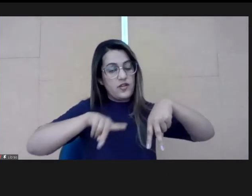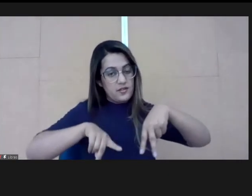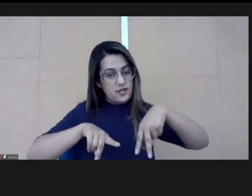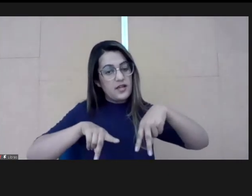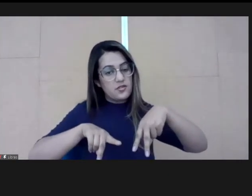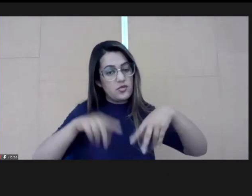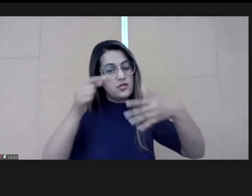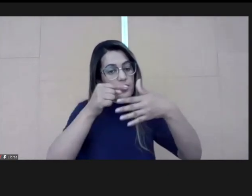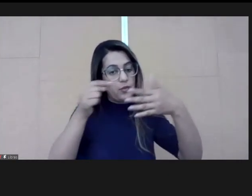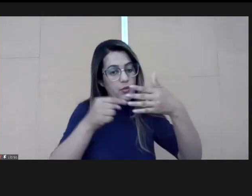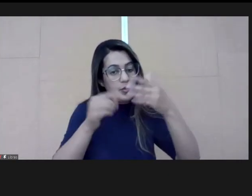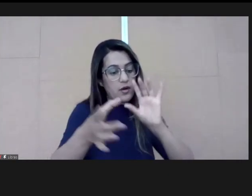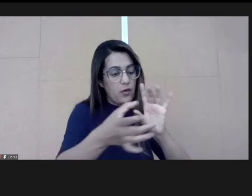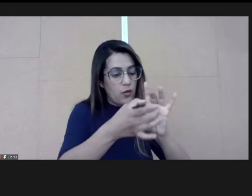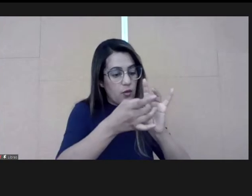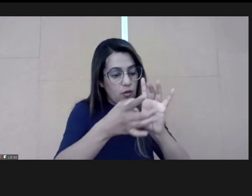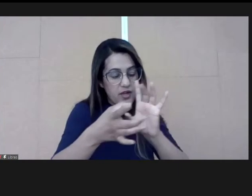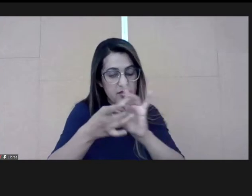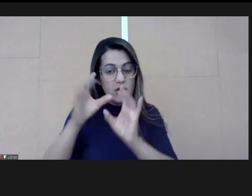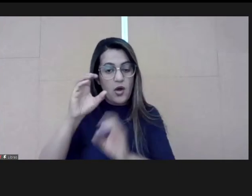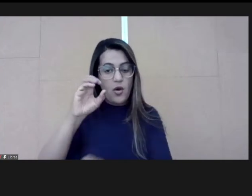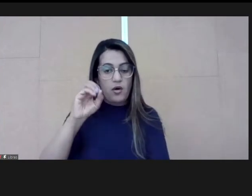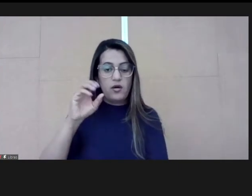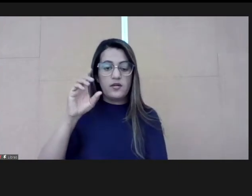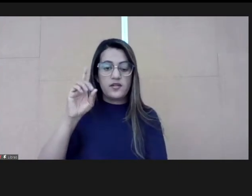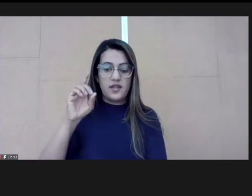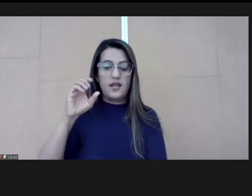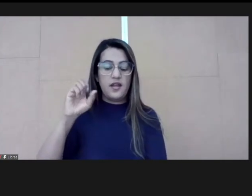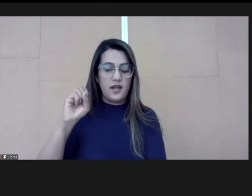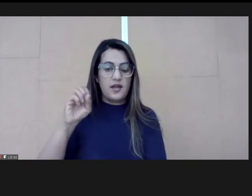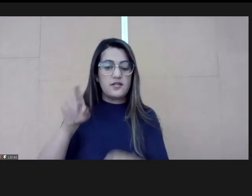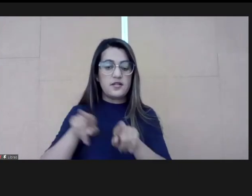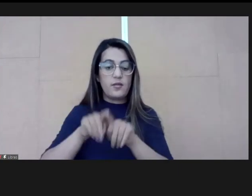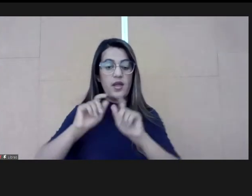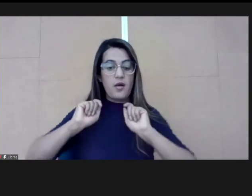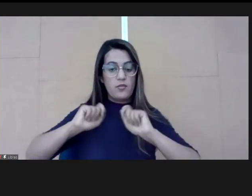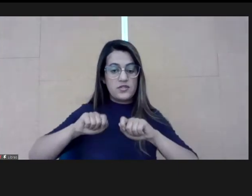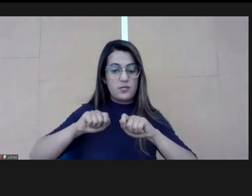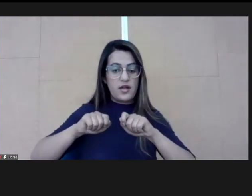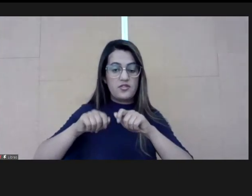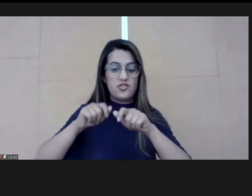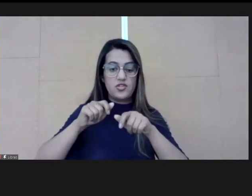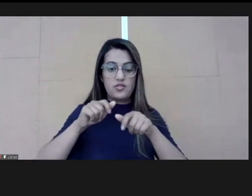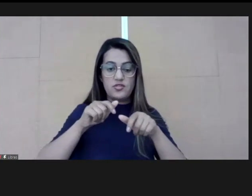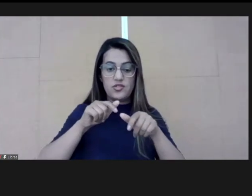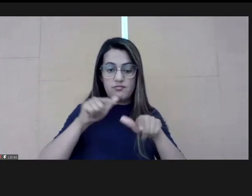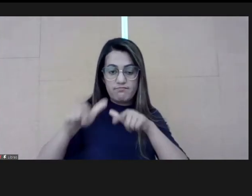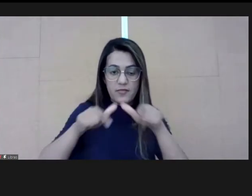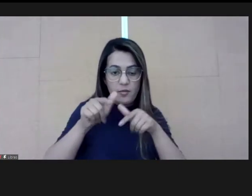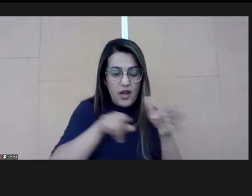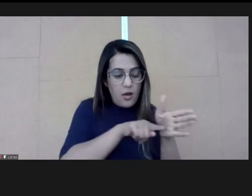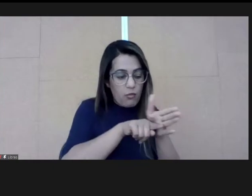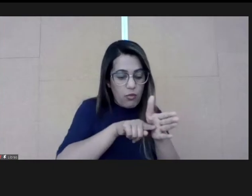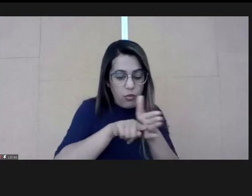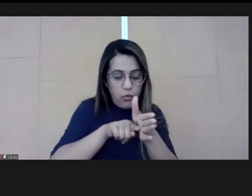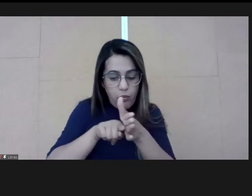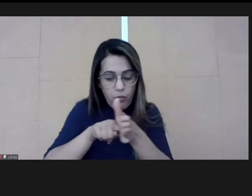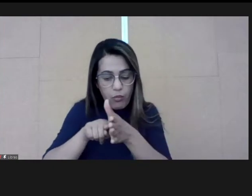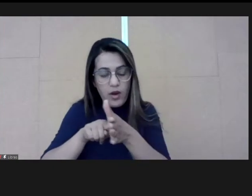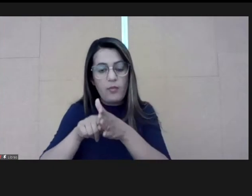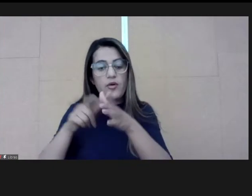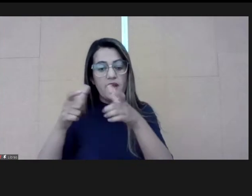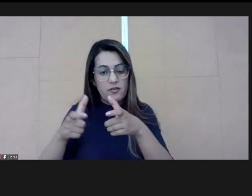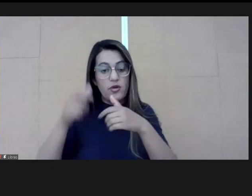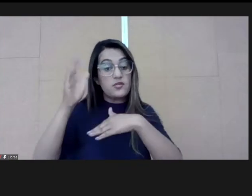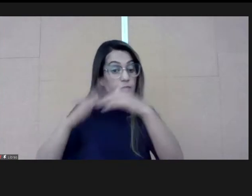diversification of offers. Connection with the SDGs. The possibility to work with the